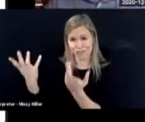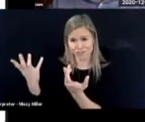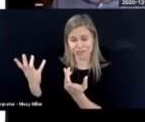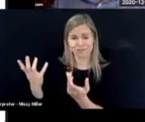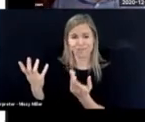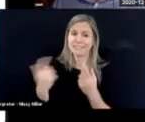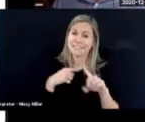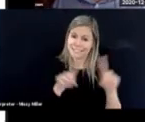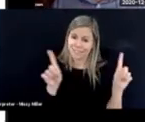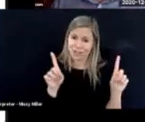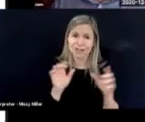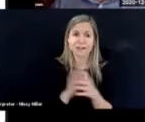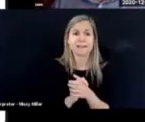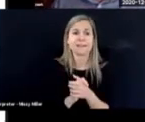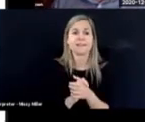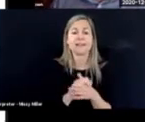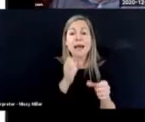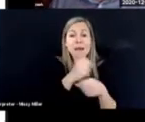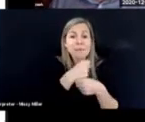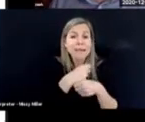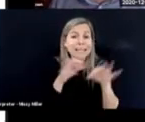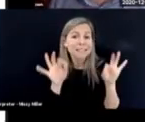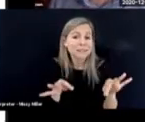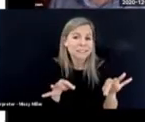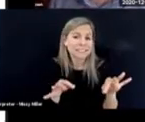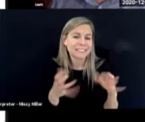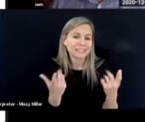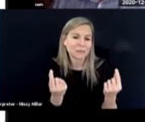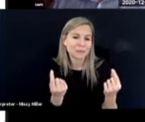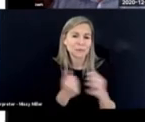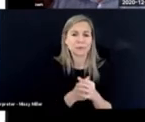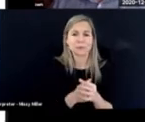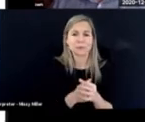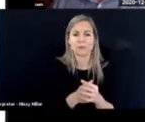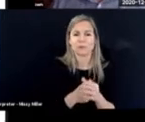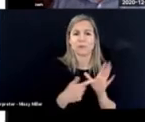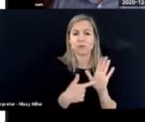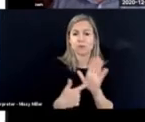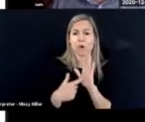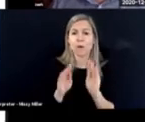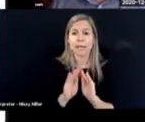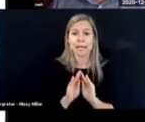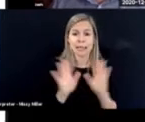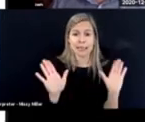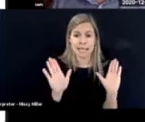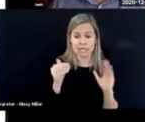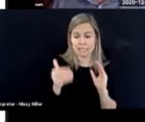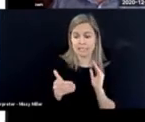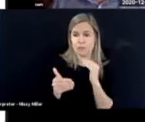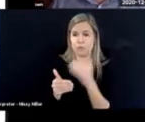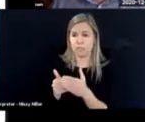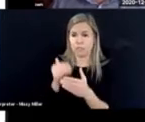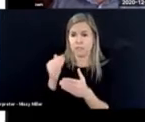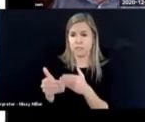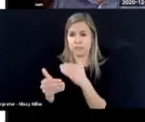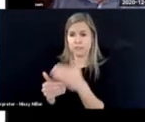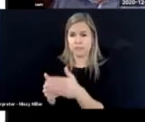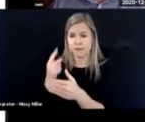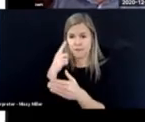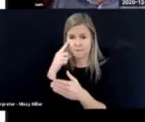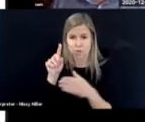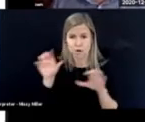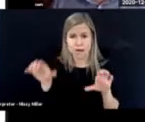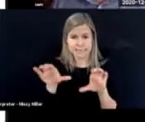documentation. Making choices. Providing a clear sequence